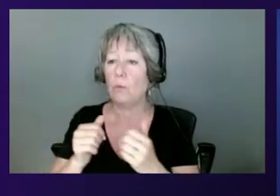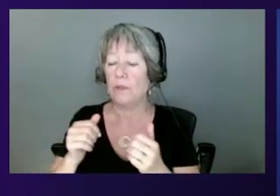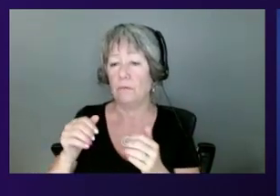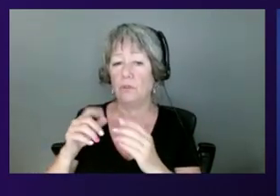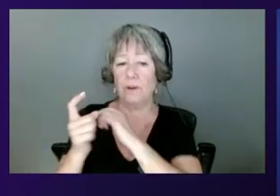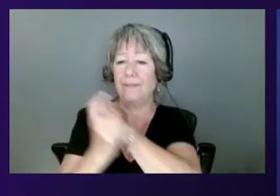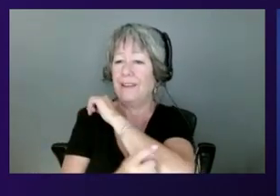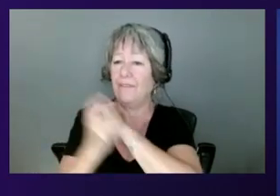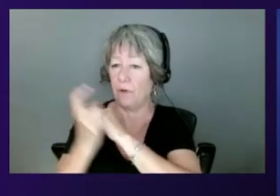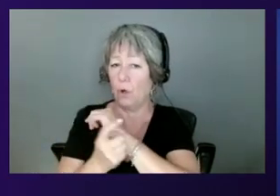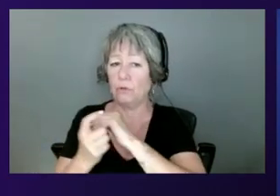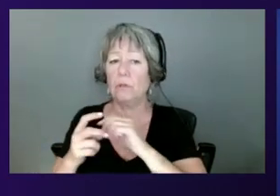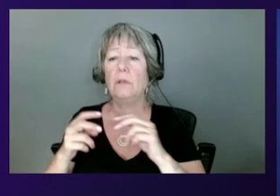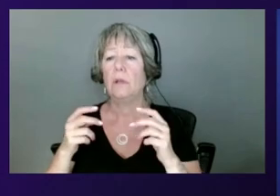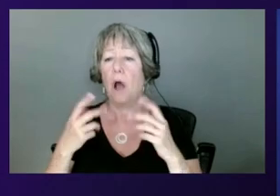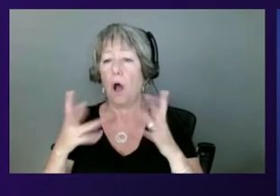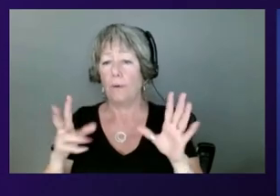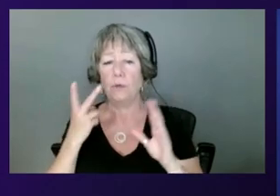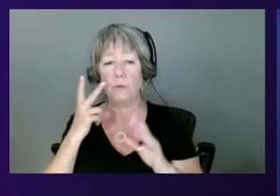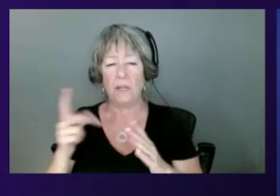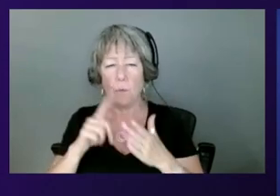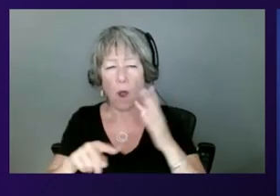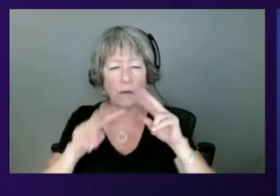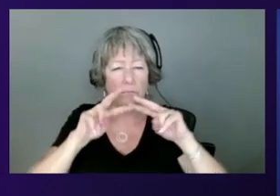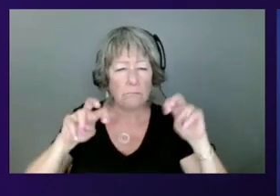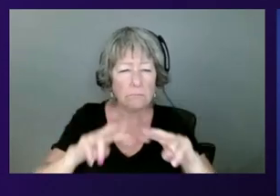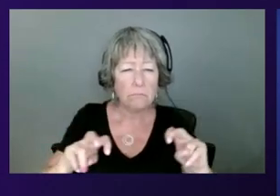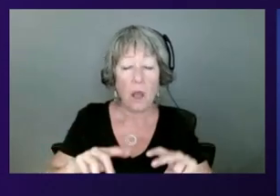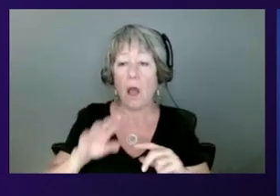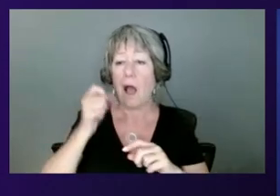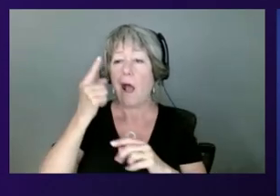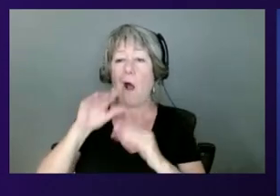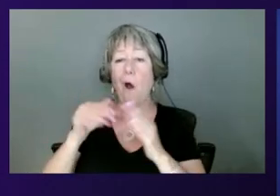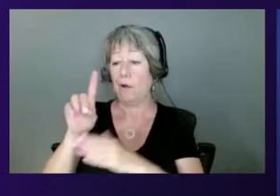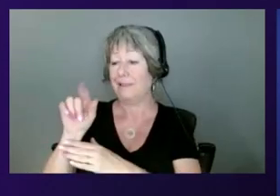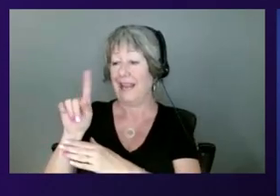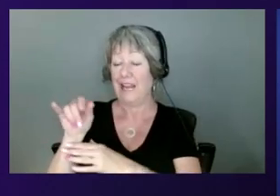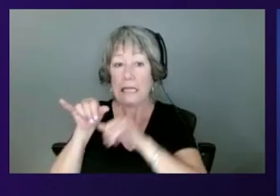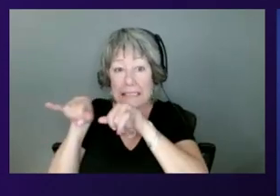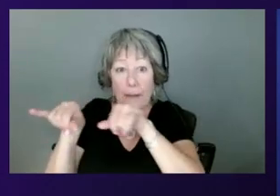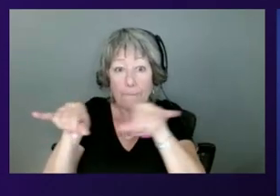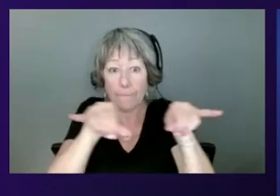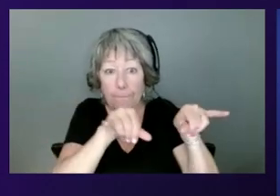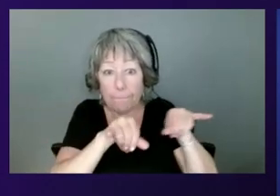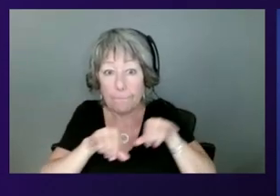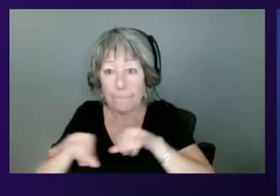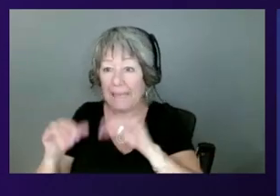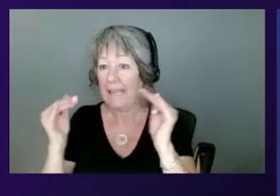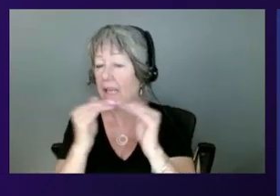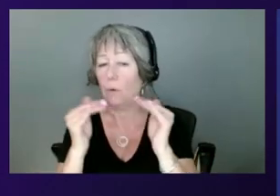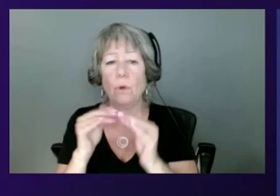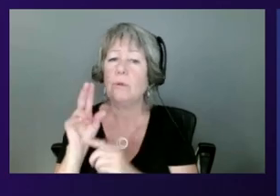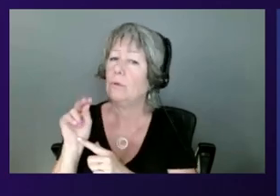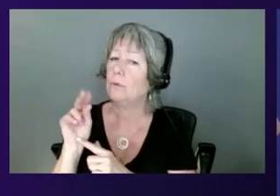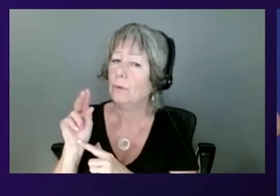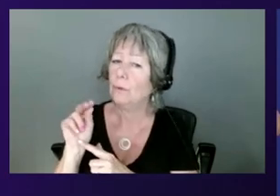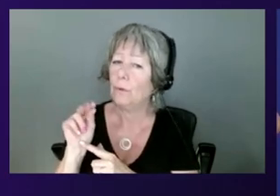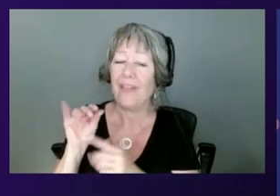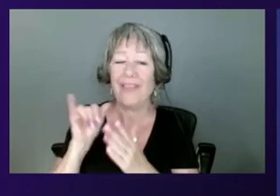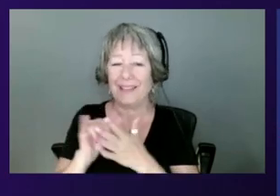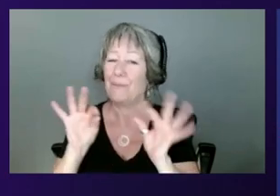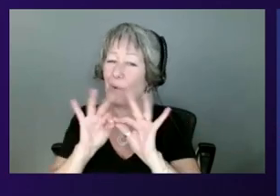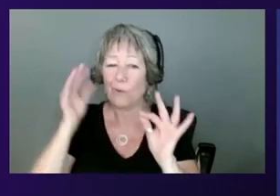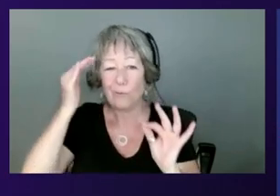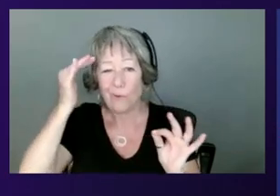starting to look at difference in depth, right? Not all data needs to be treated the same way. So that's something customers need to remember, right? The question to ask yourself is,